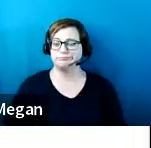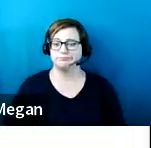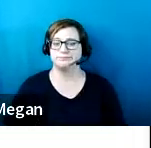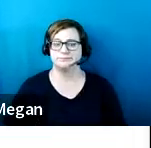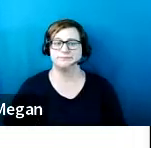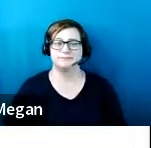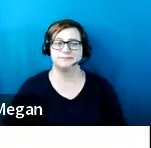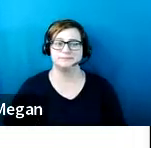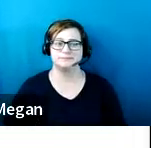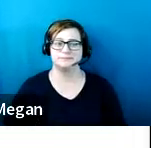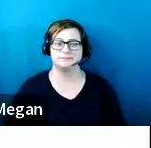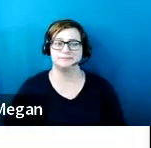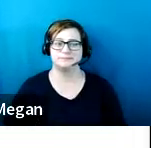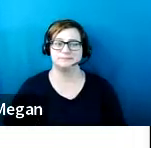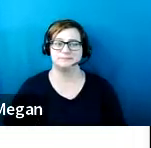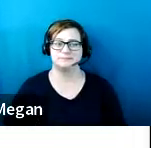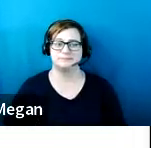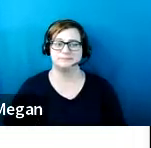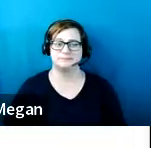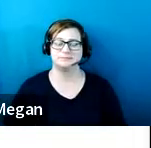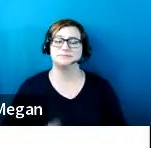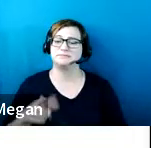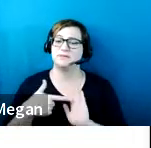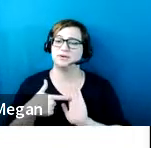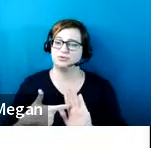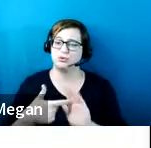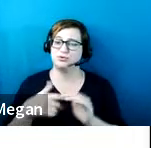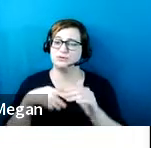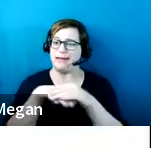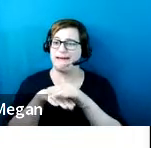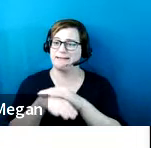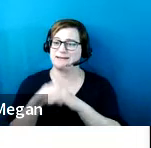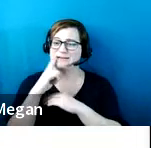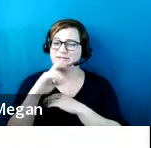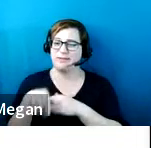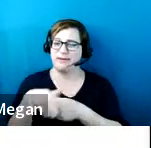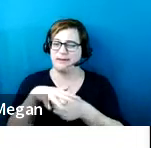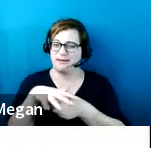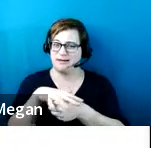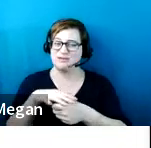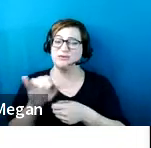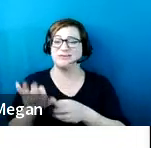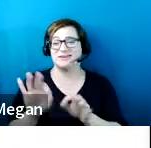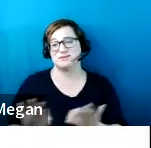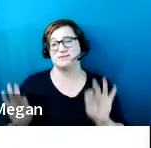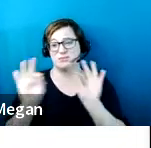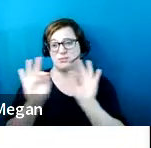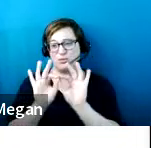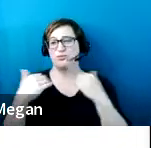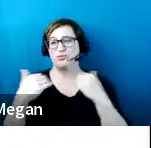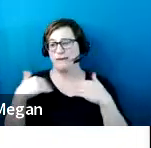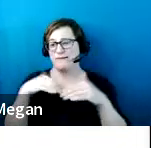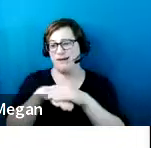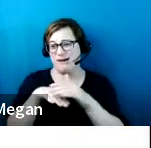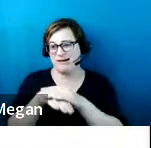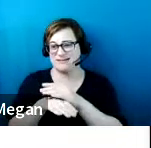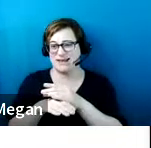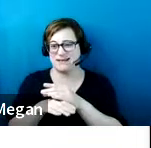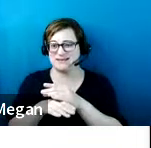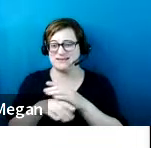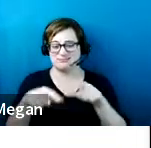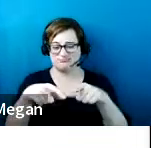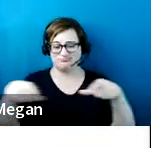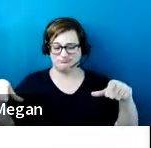getting out and they show access to that. And so it's going to be really, really important to be able to have that access aisle and